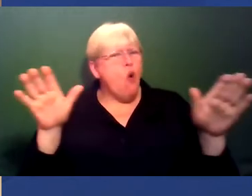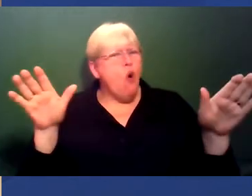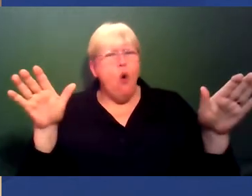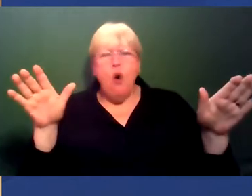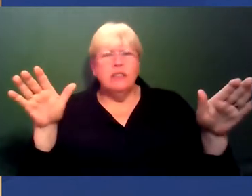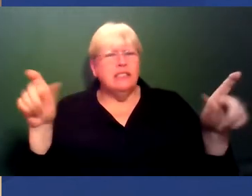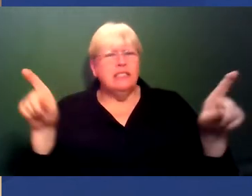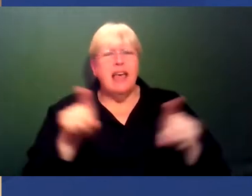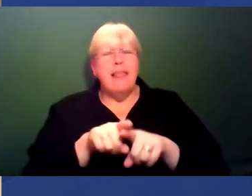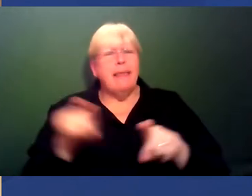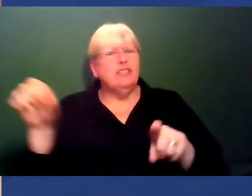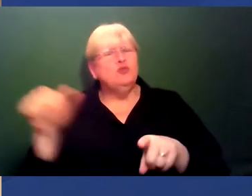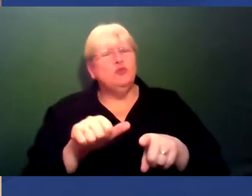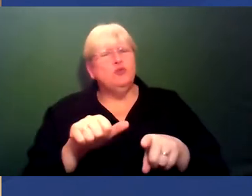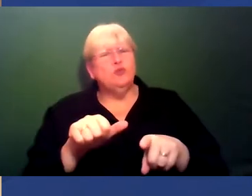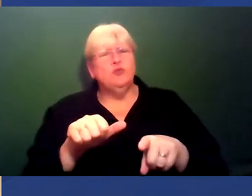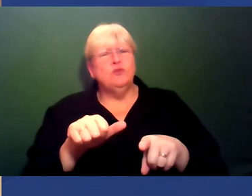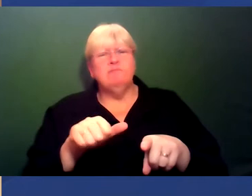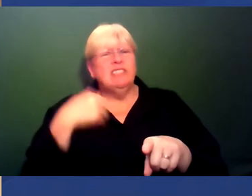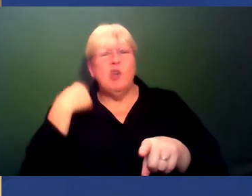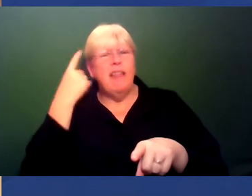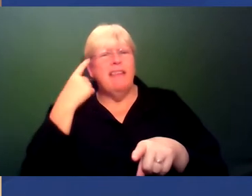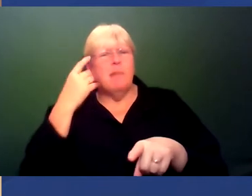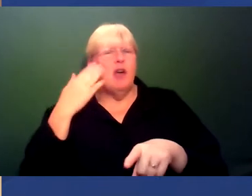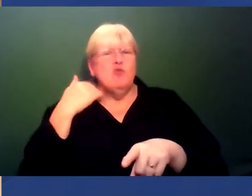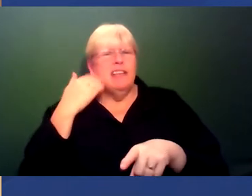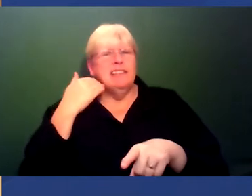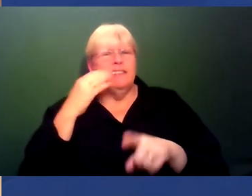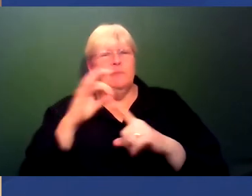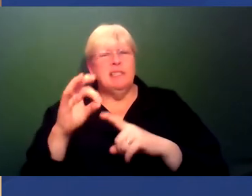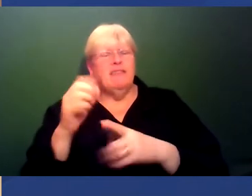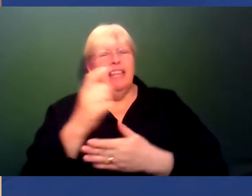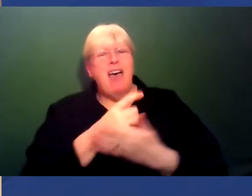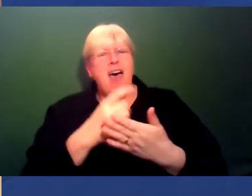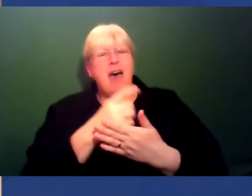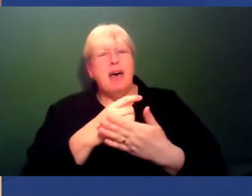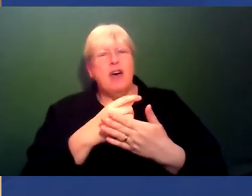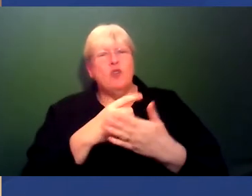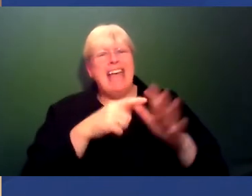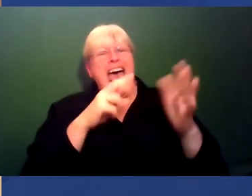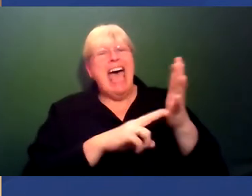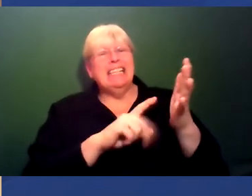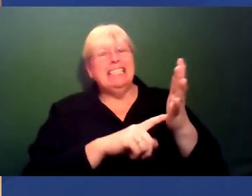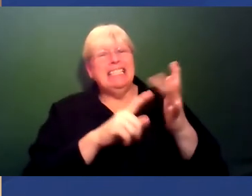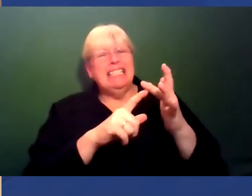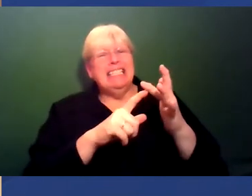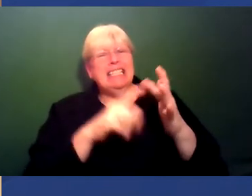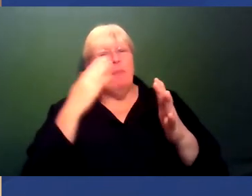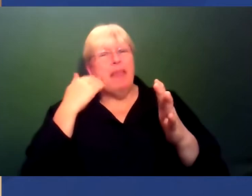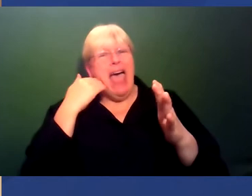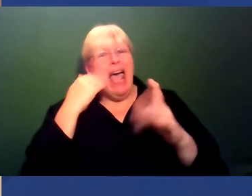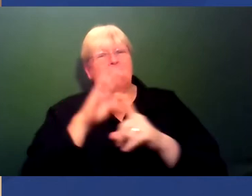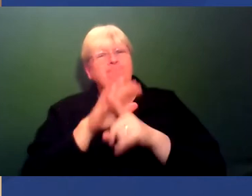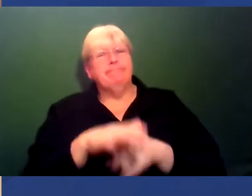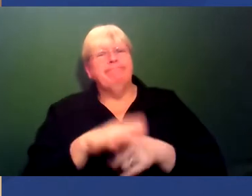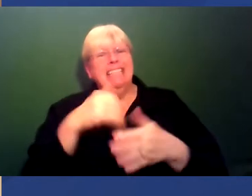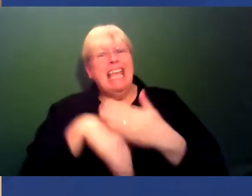have, or at least not with respect to, to racism and specifically to do with anti-black racism in the UK. That they possibly